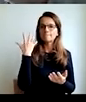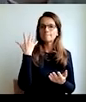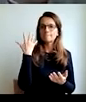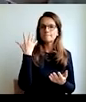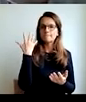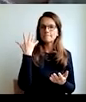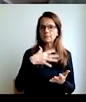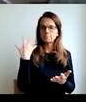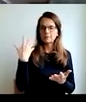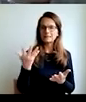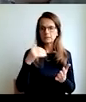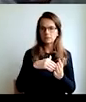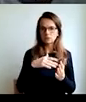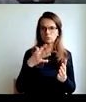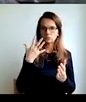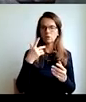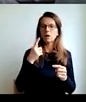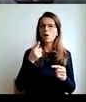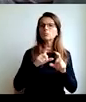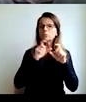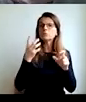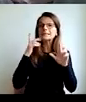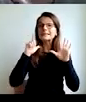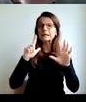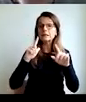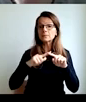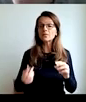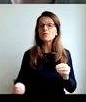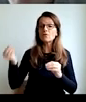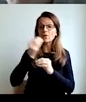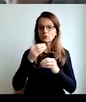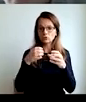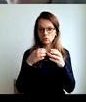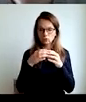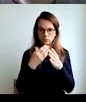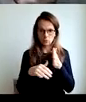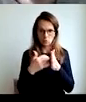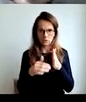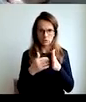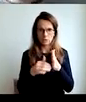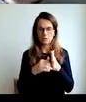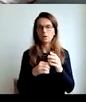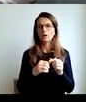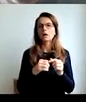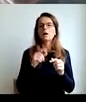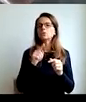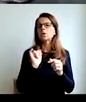five million pounds of the pay, causing seven times more harm to the society.